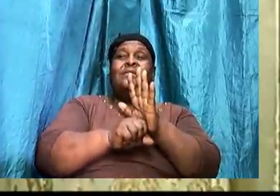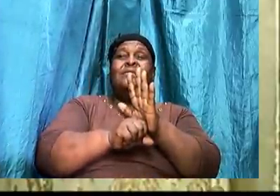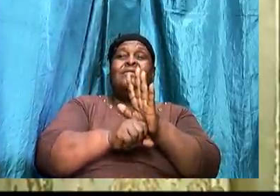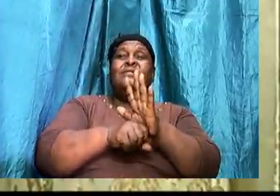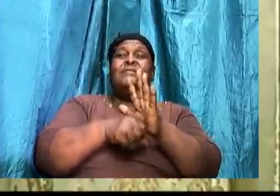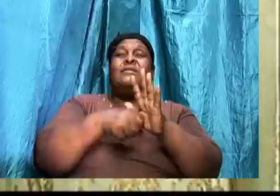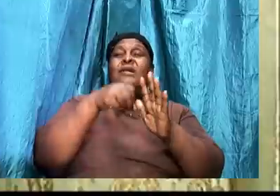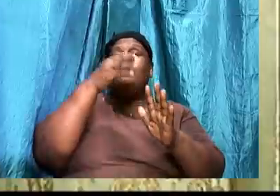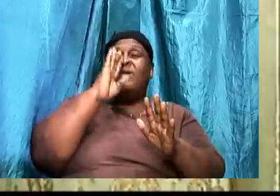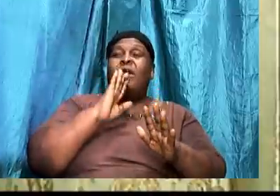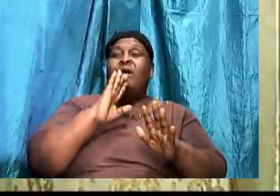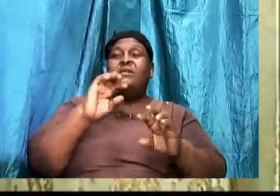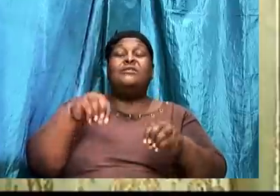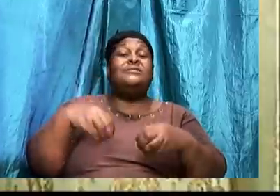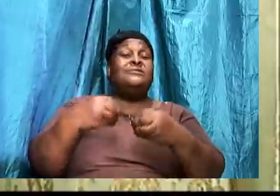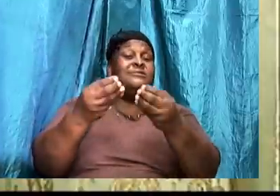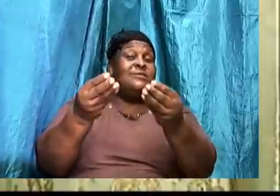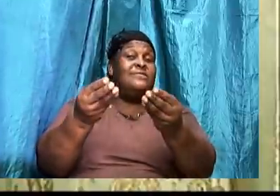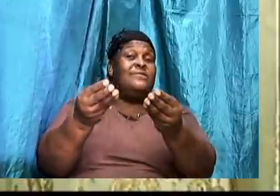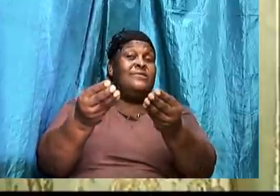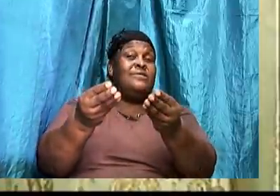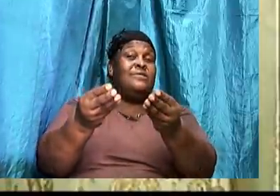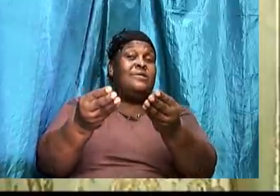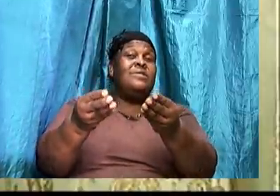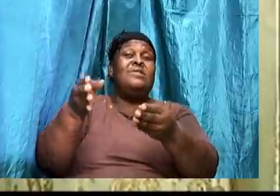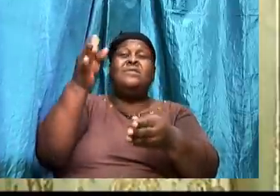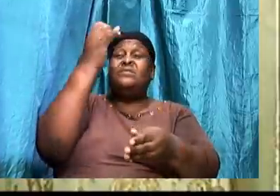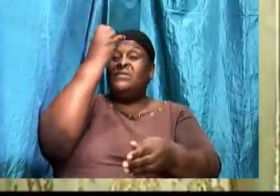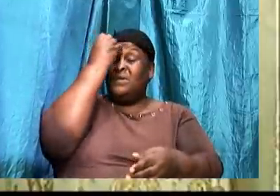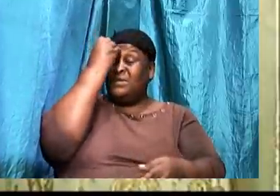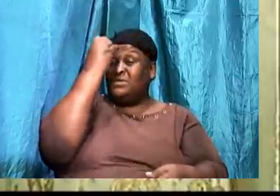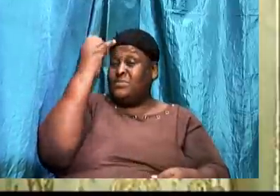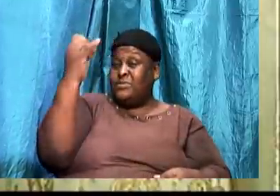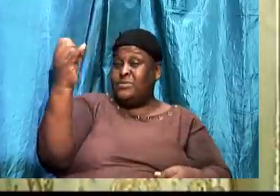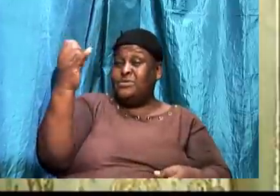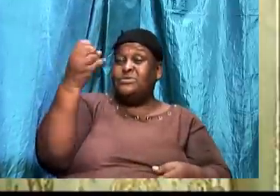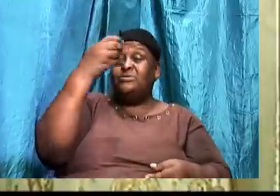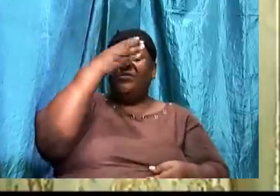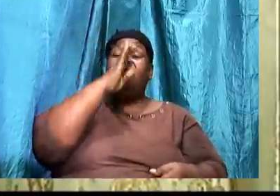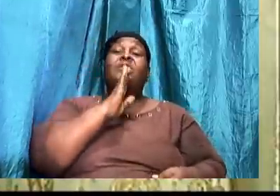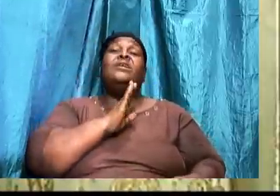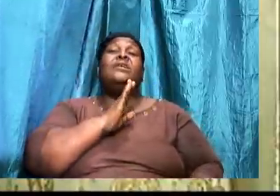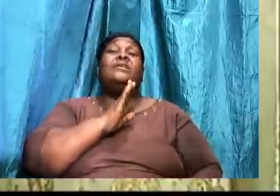Is given. The inspiration. Of God.